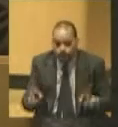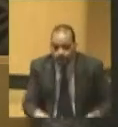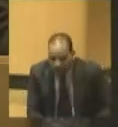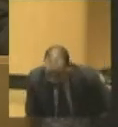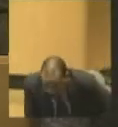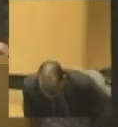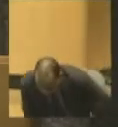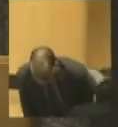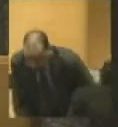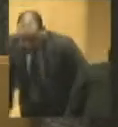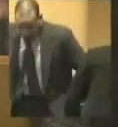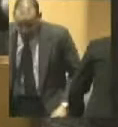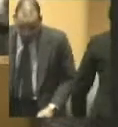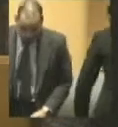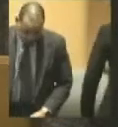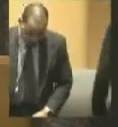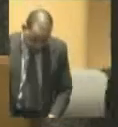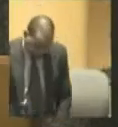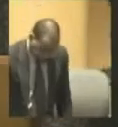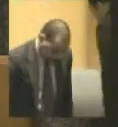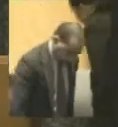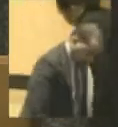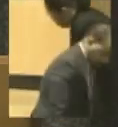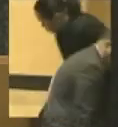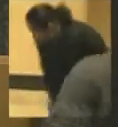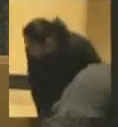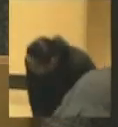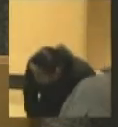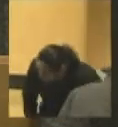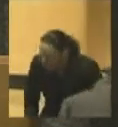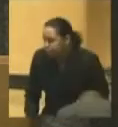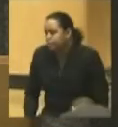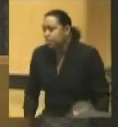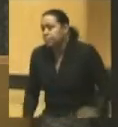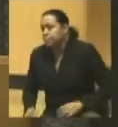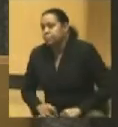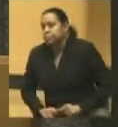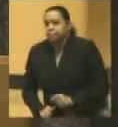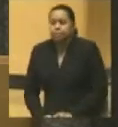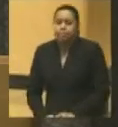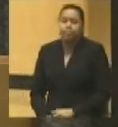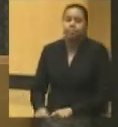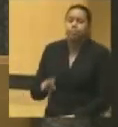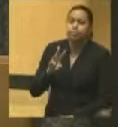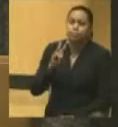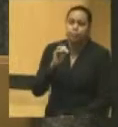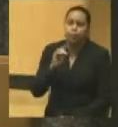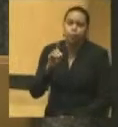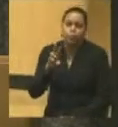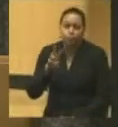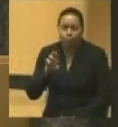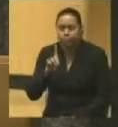Well, so Woodward was another candidate for whom Democrats in the state campaign, though he didn't